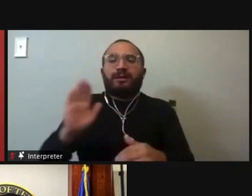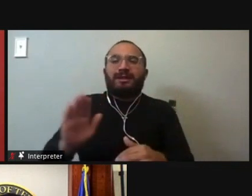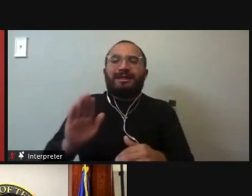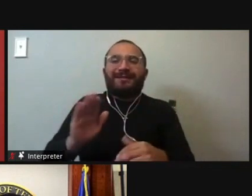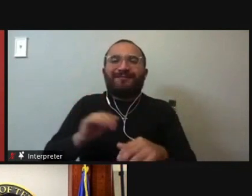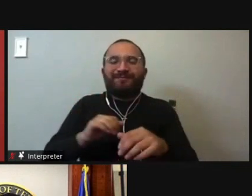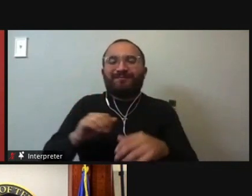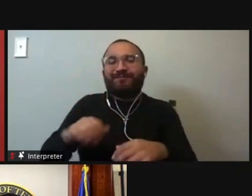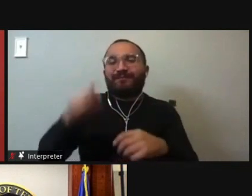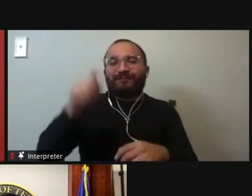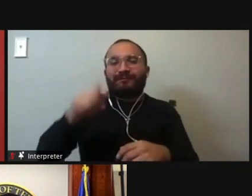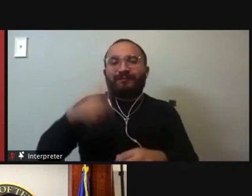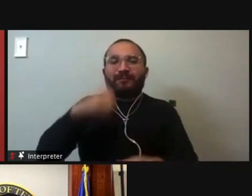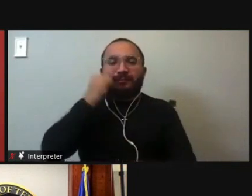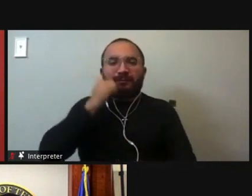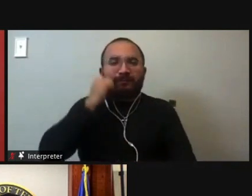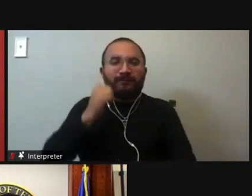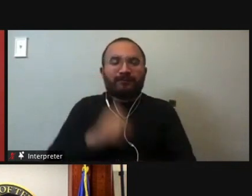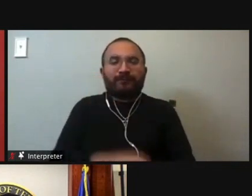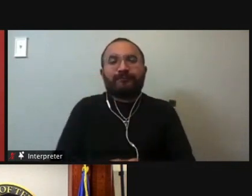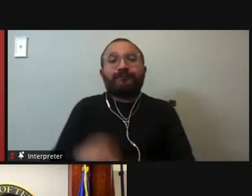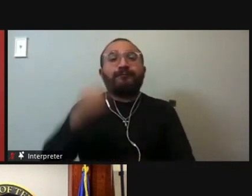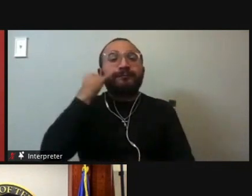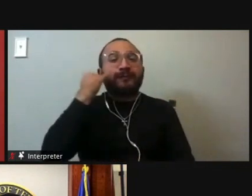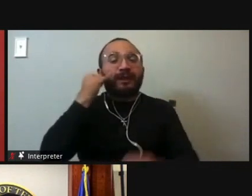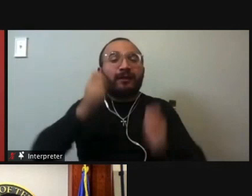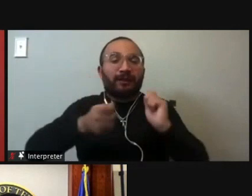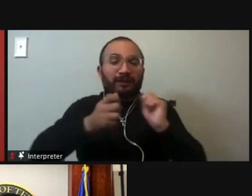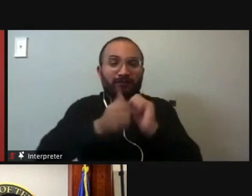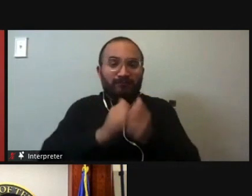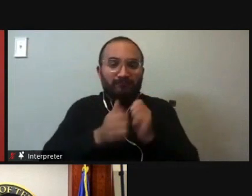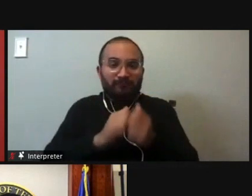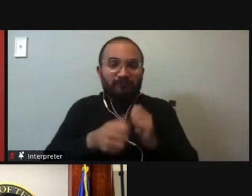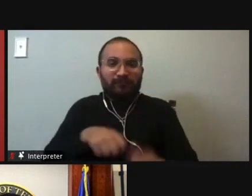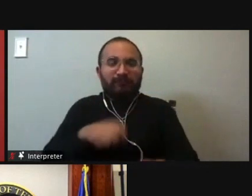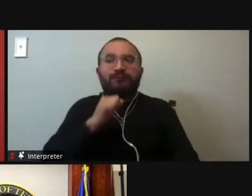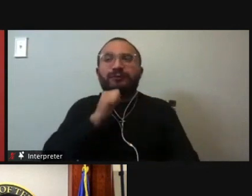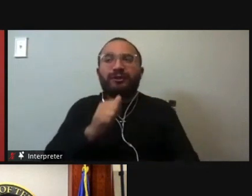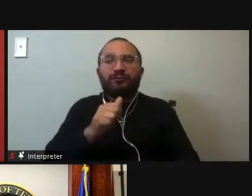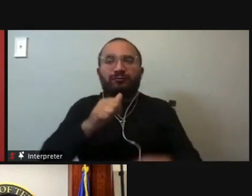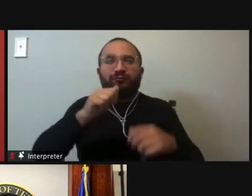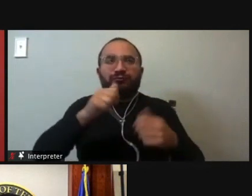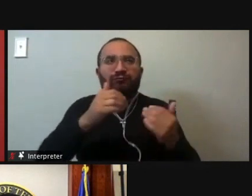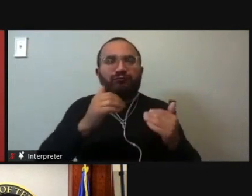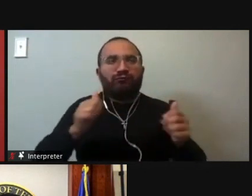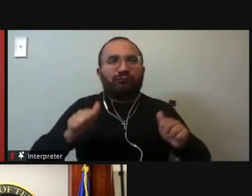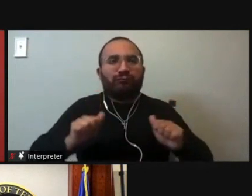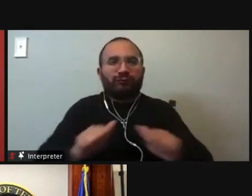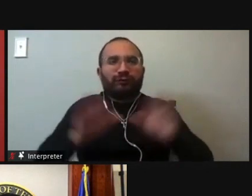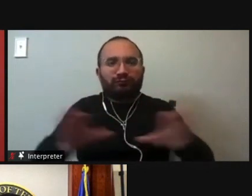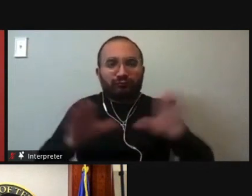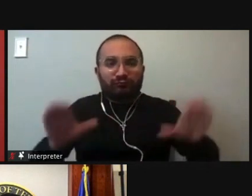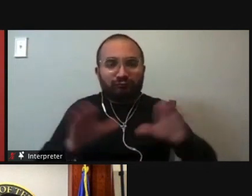even the judicial branch don't appeal to them, no pun intended, to be able to focus on those needs